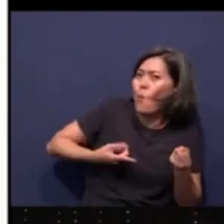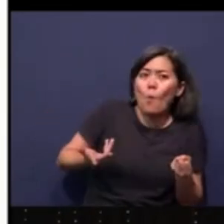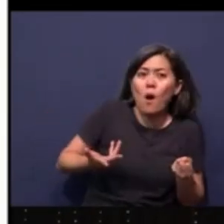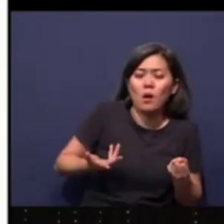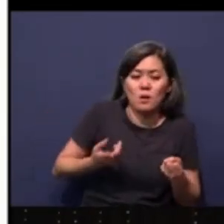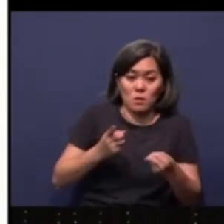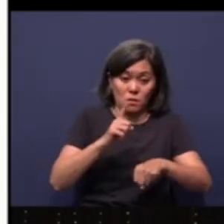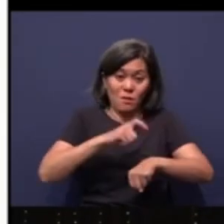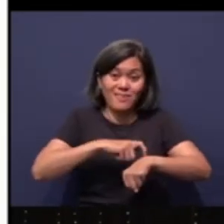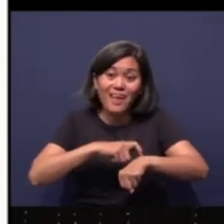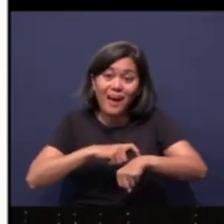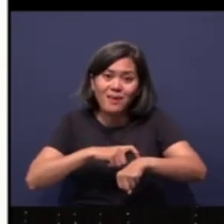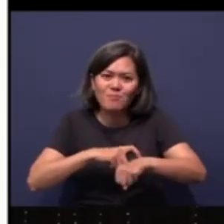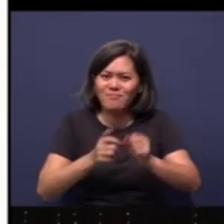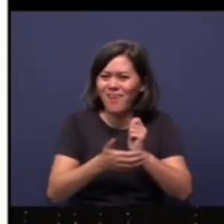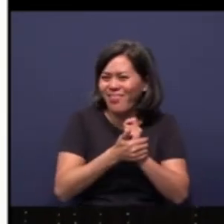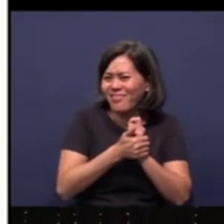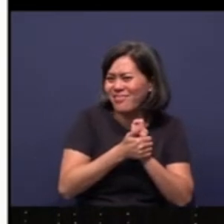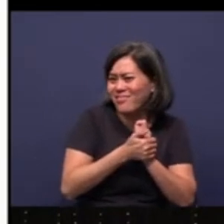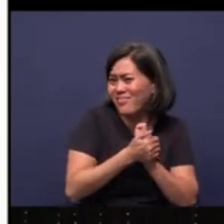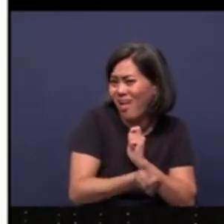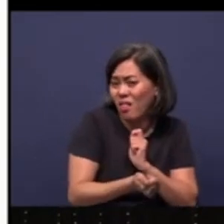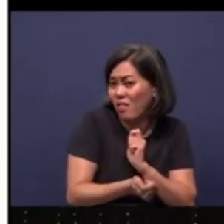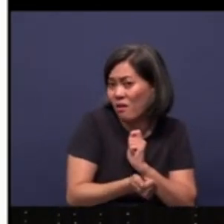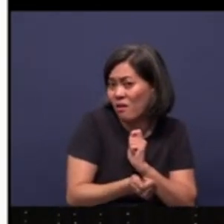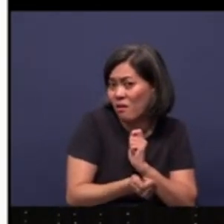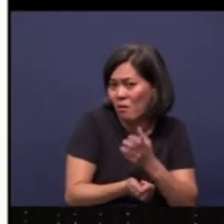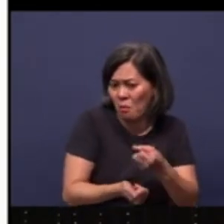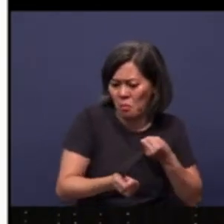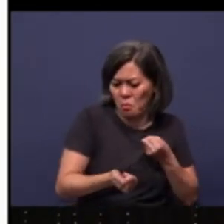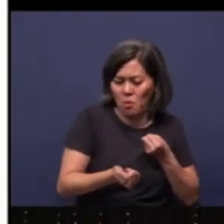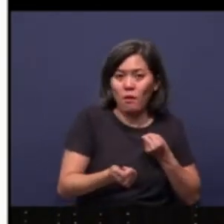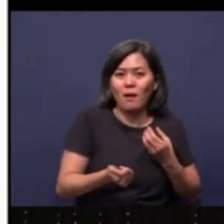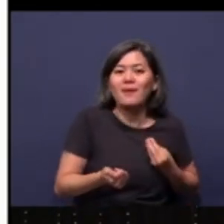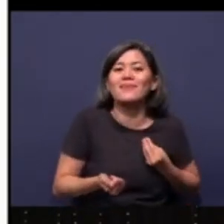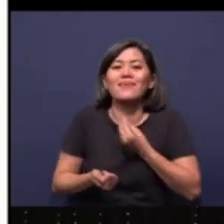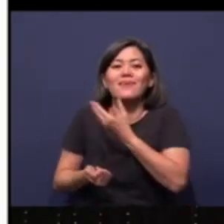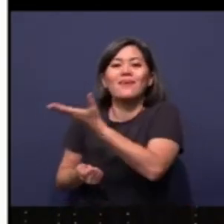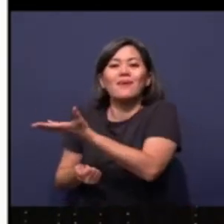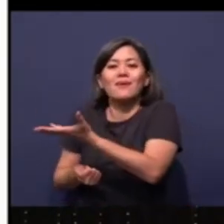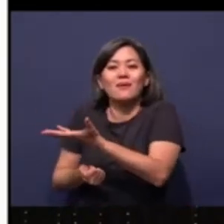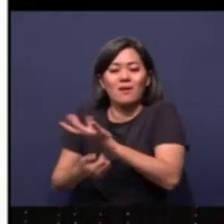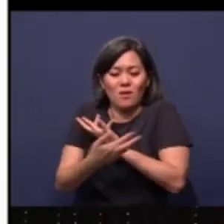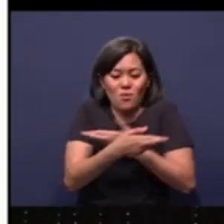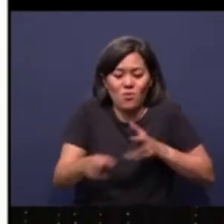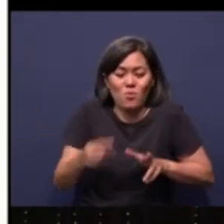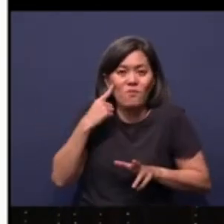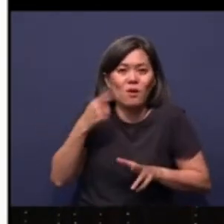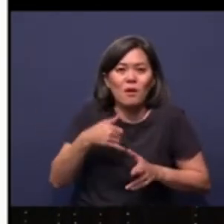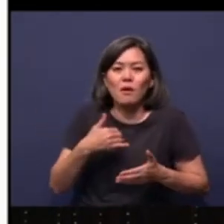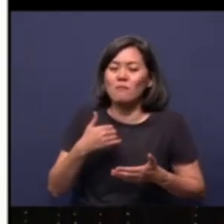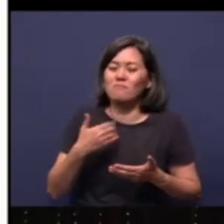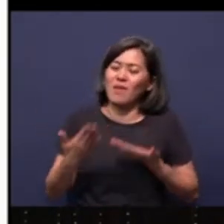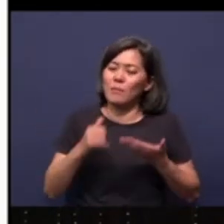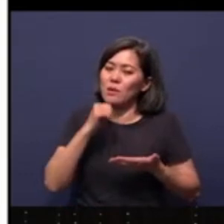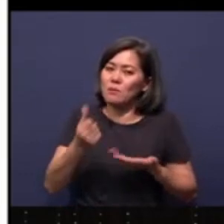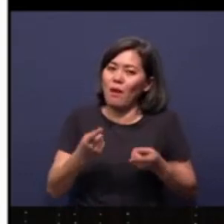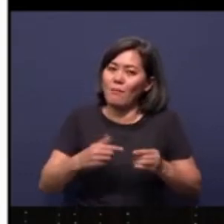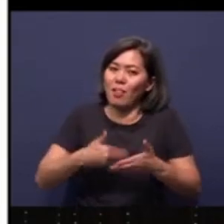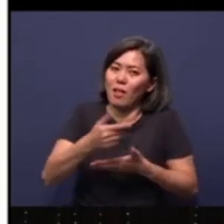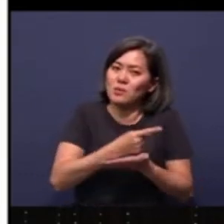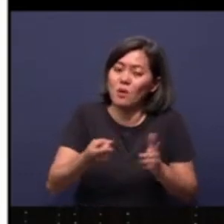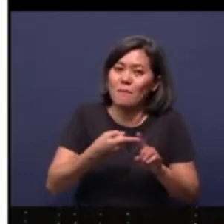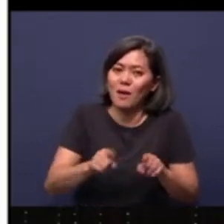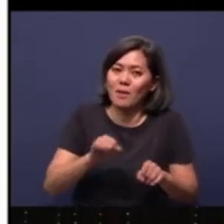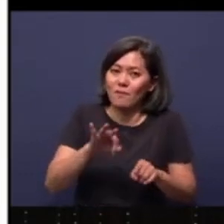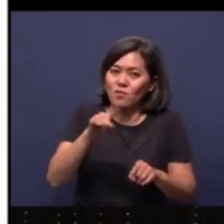back your time and your talent? Then give your time and talent. Make room for it. It may not happen next week, but if you